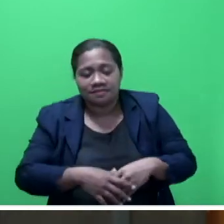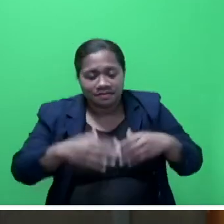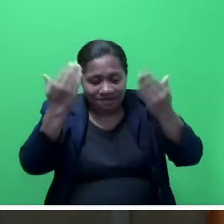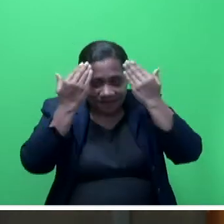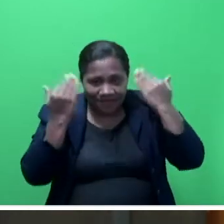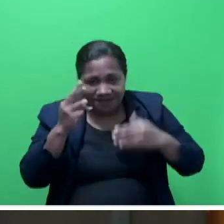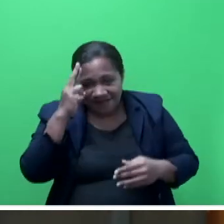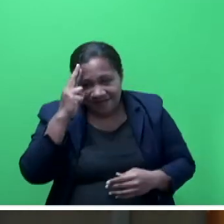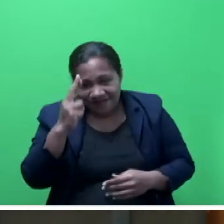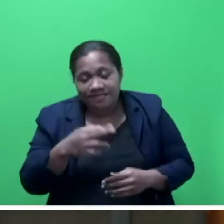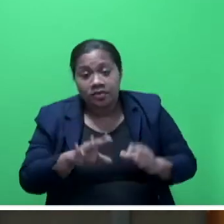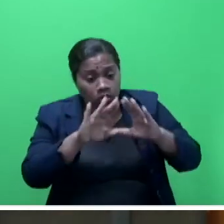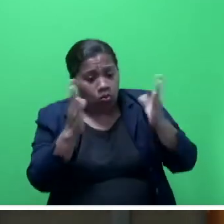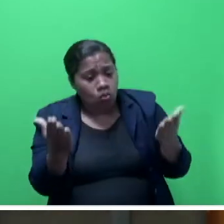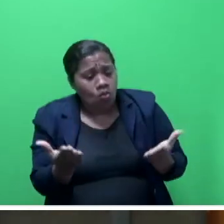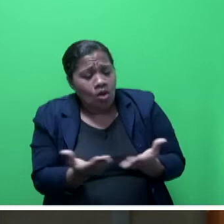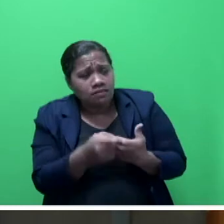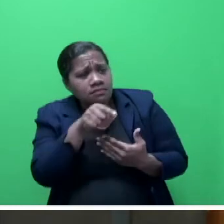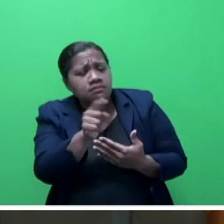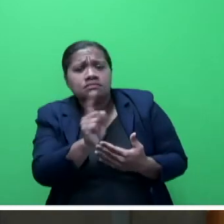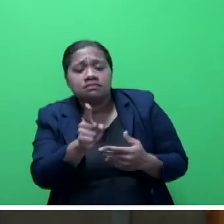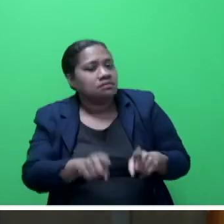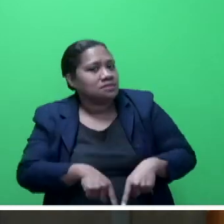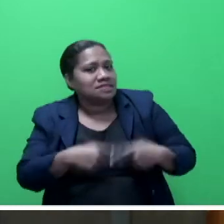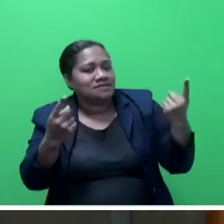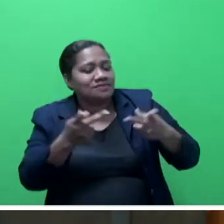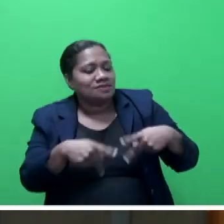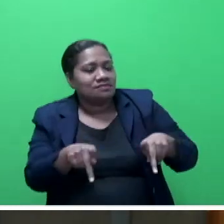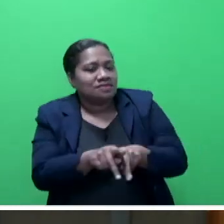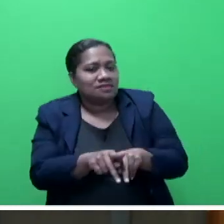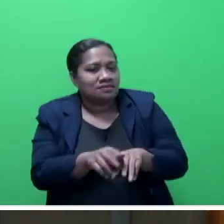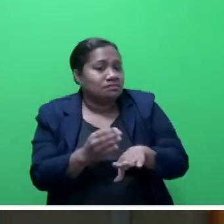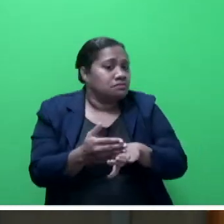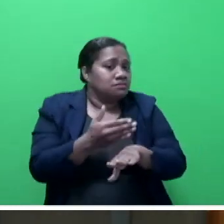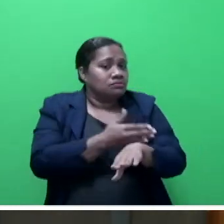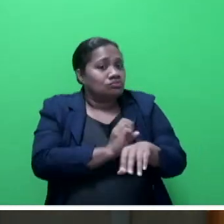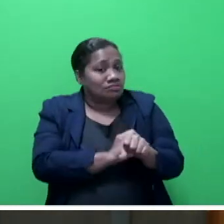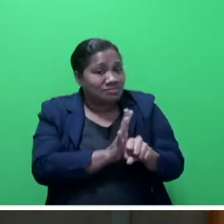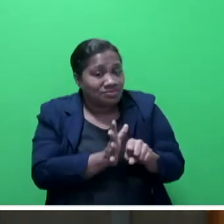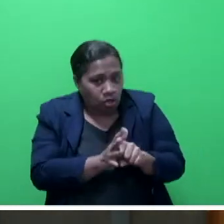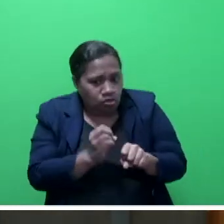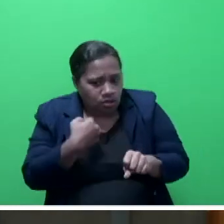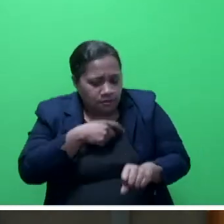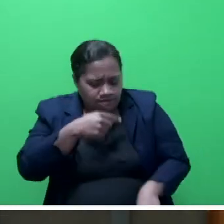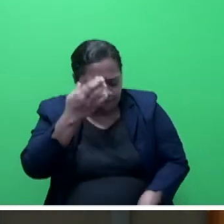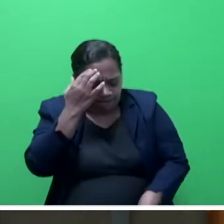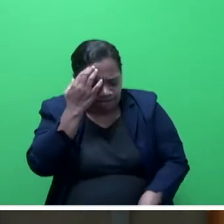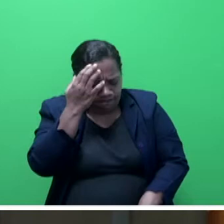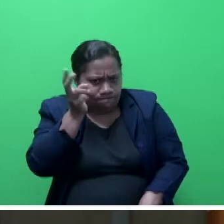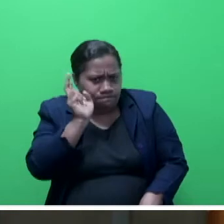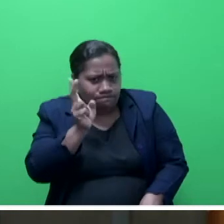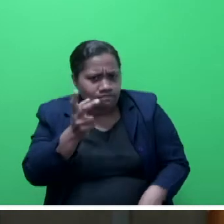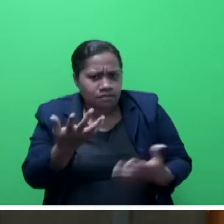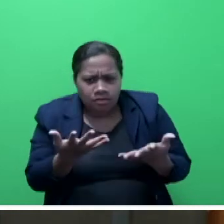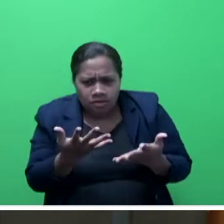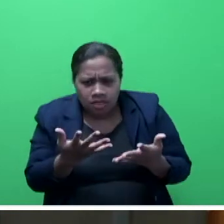the world will be a different place post-COVID, and we will have to rethink crucial areas in